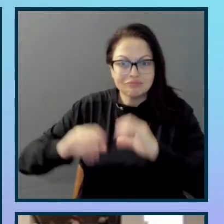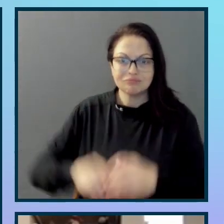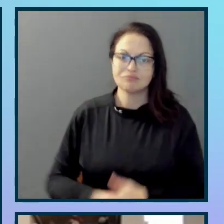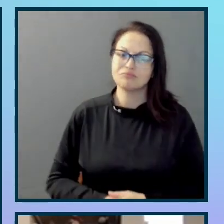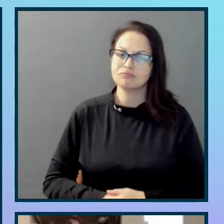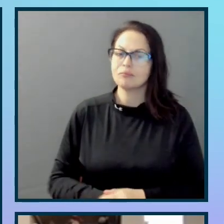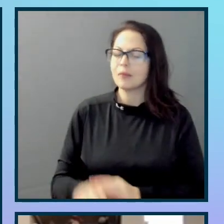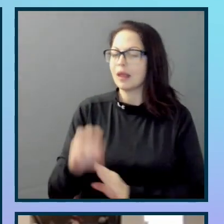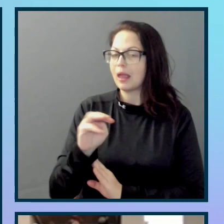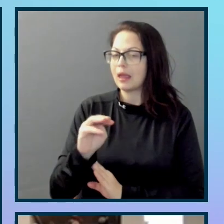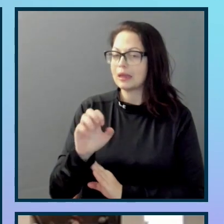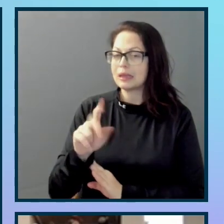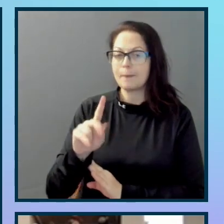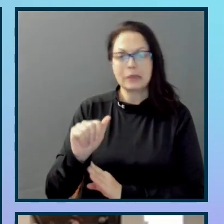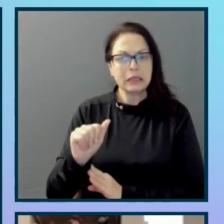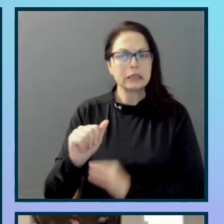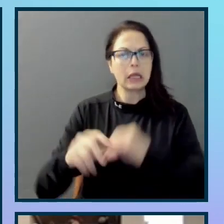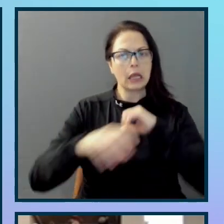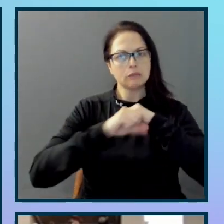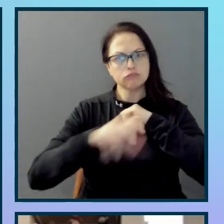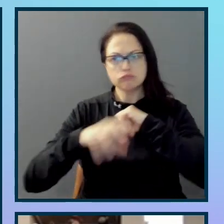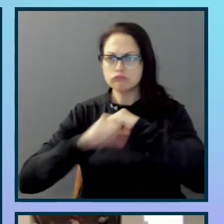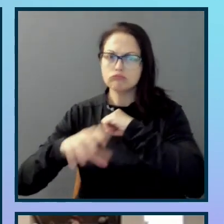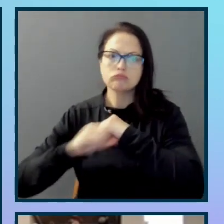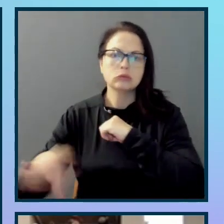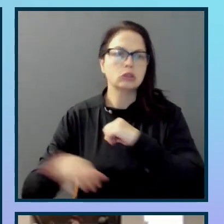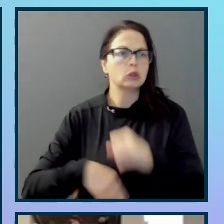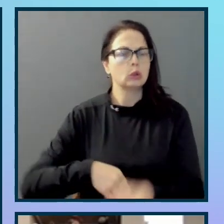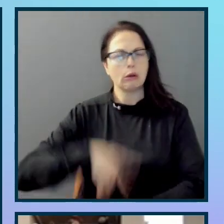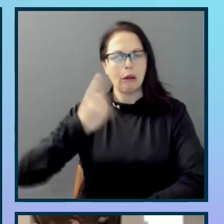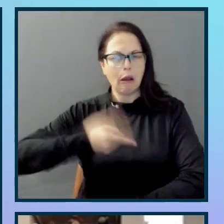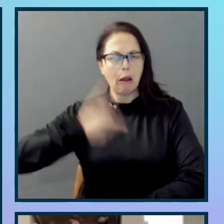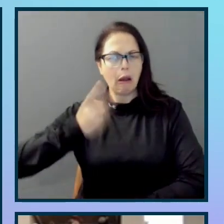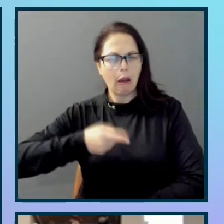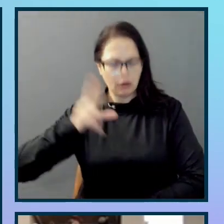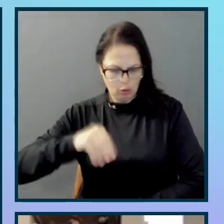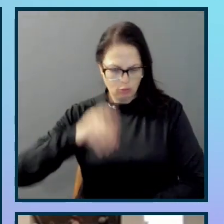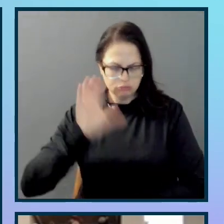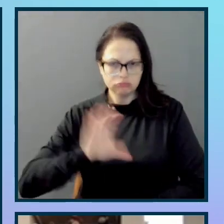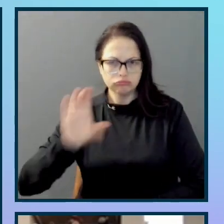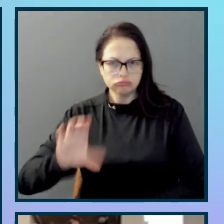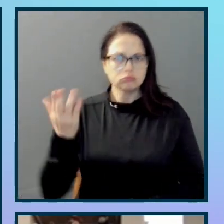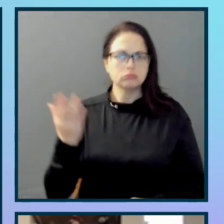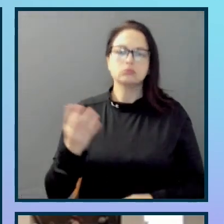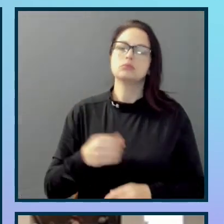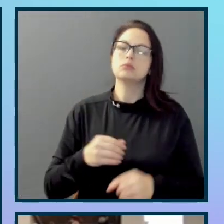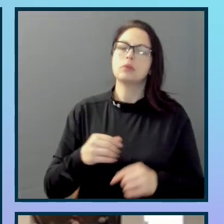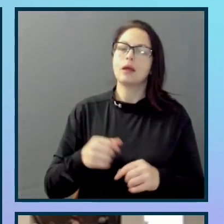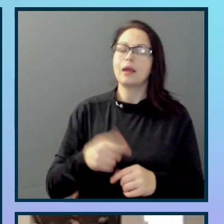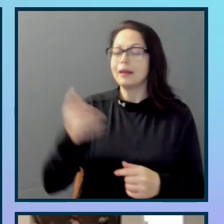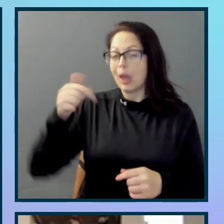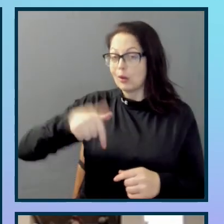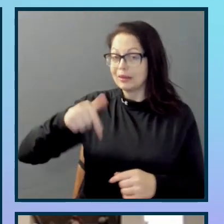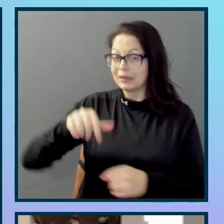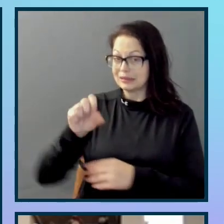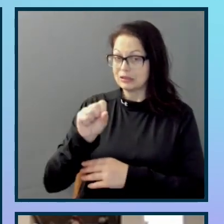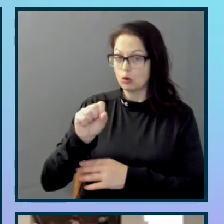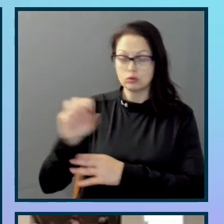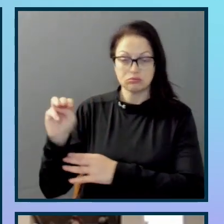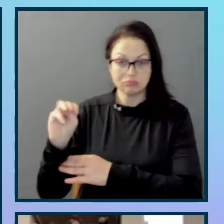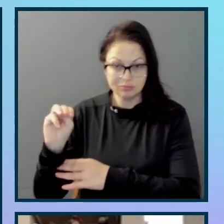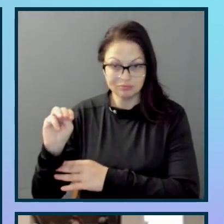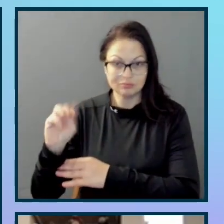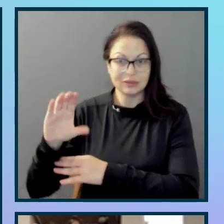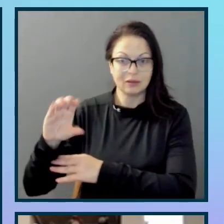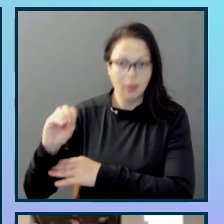jump on the story. Public condemnation ensues. This totally fictitious social media company is resoundingly condemned for releasing an